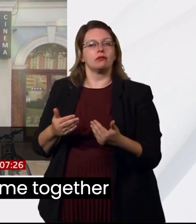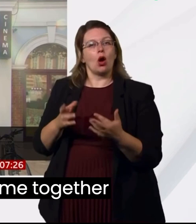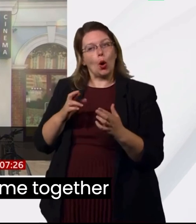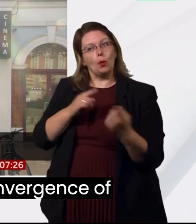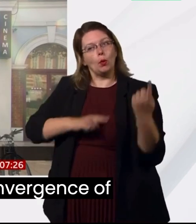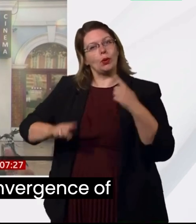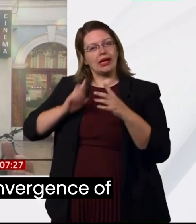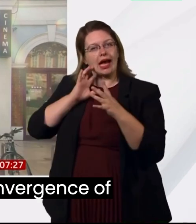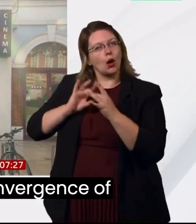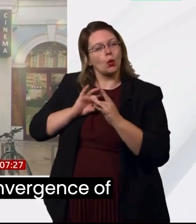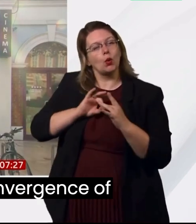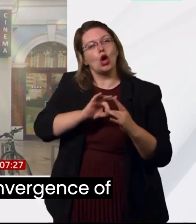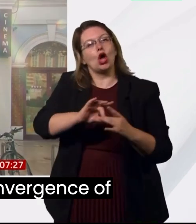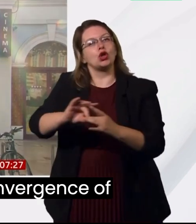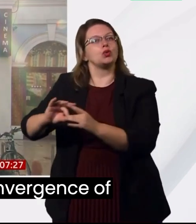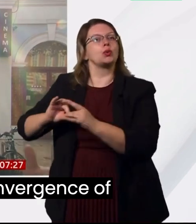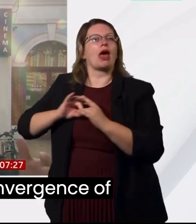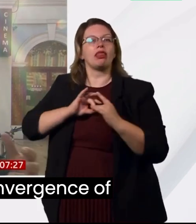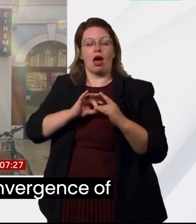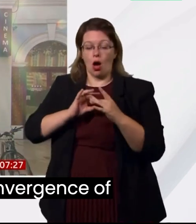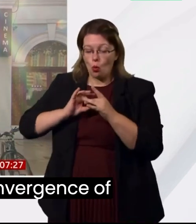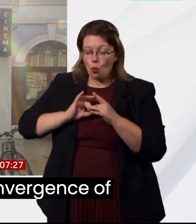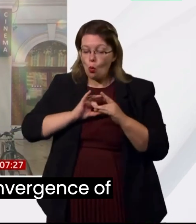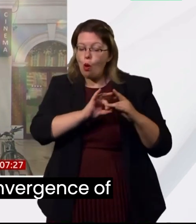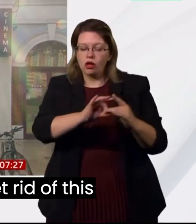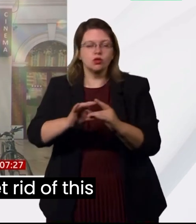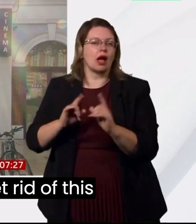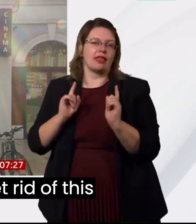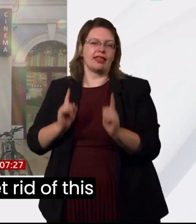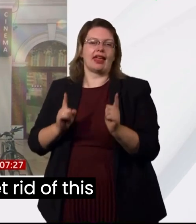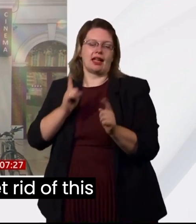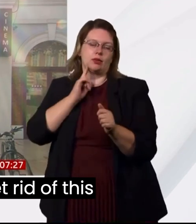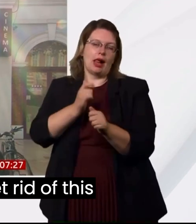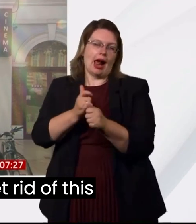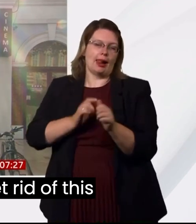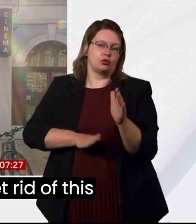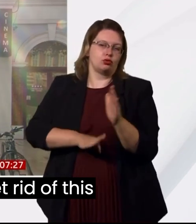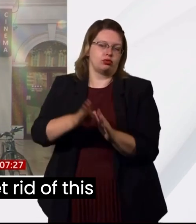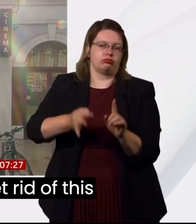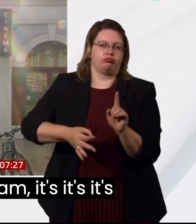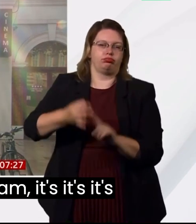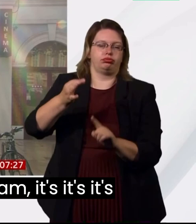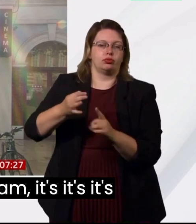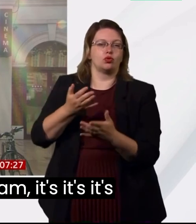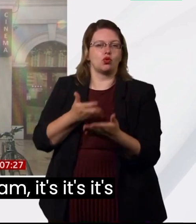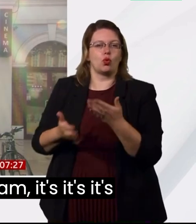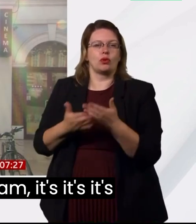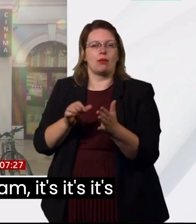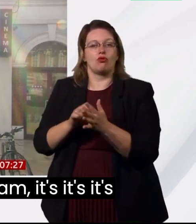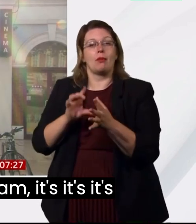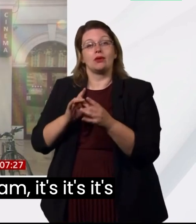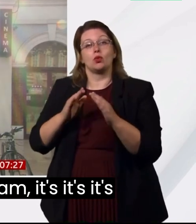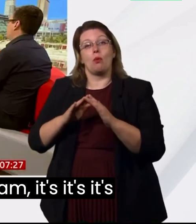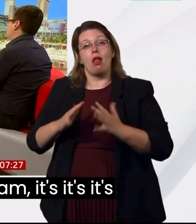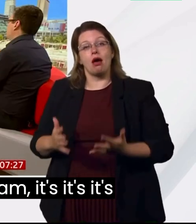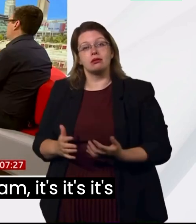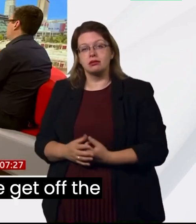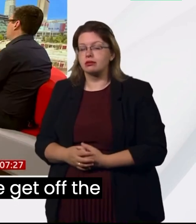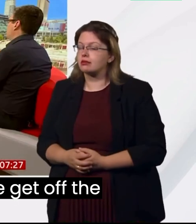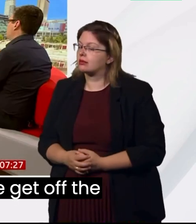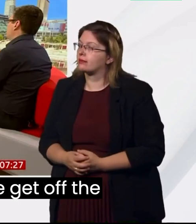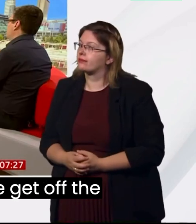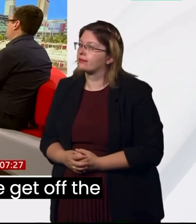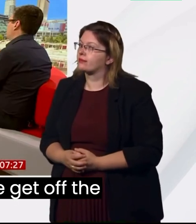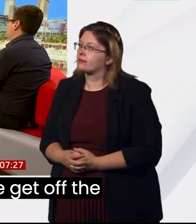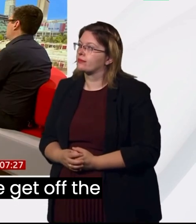come together. Because it's unity, it's the convergence of our energies that will get rid of this problem. And Andy Burnham, it's